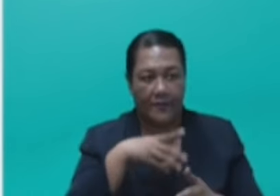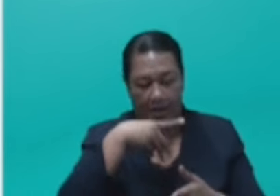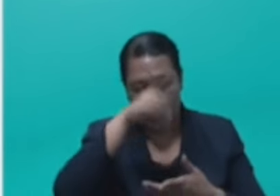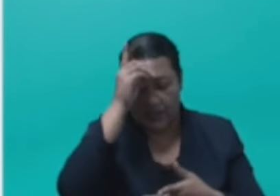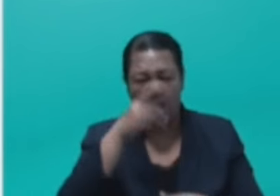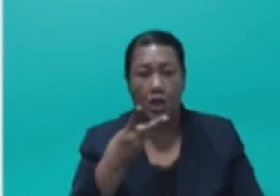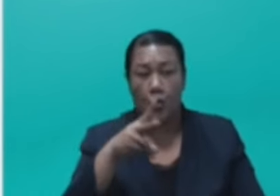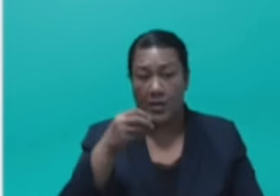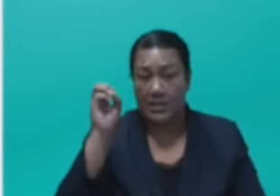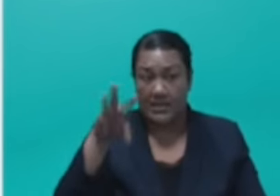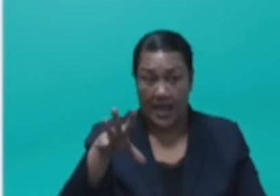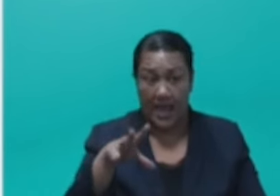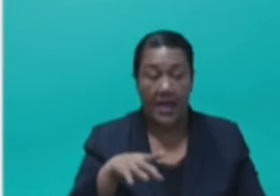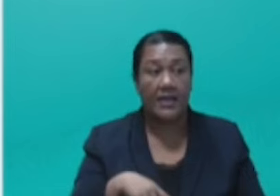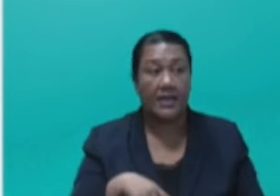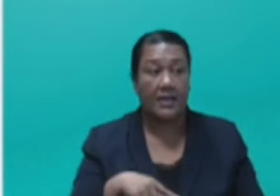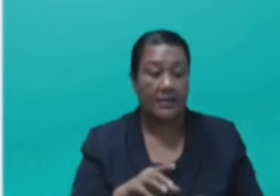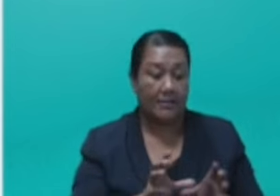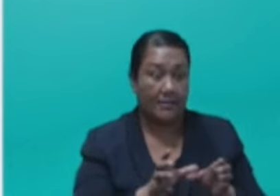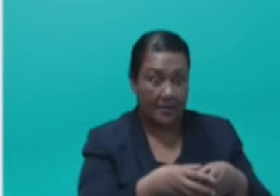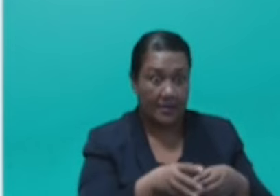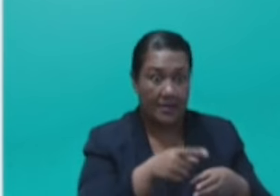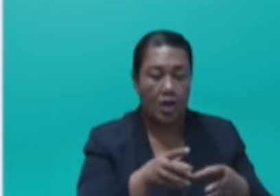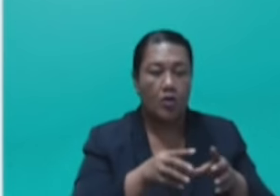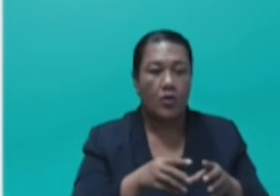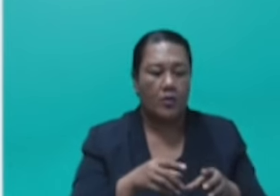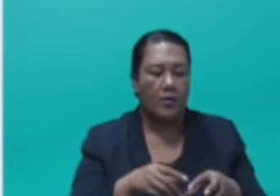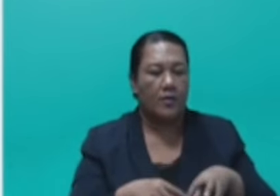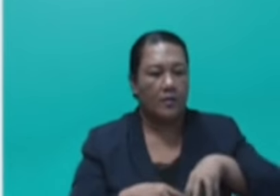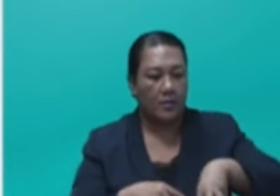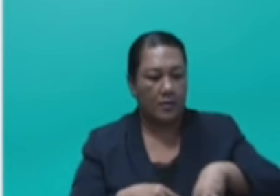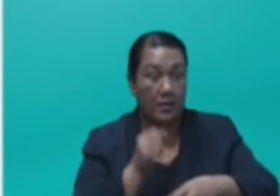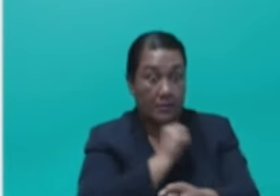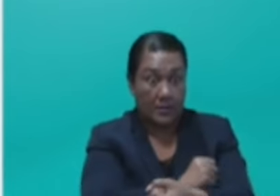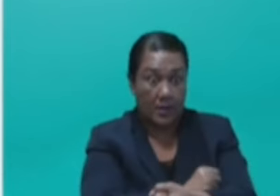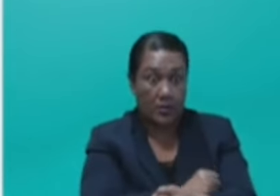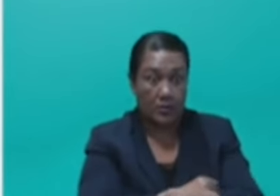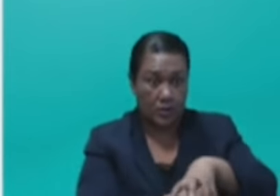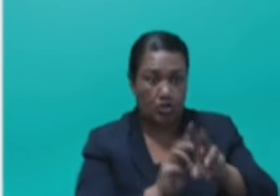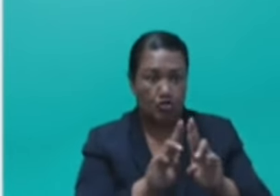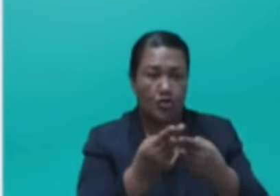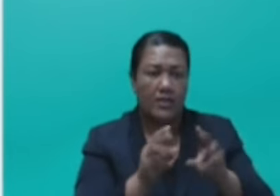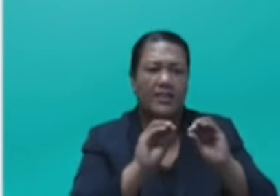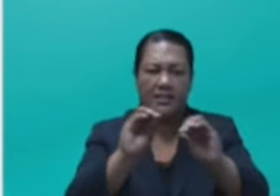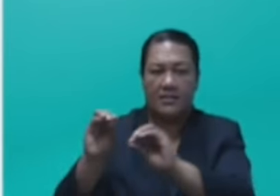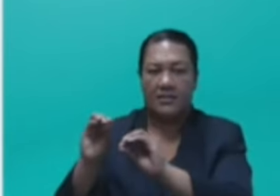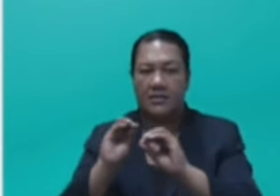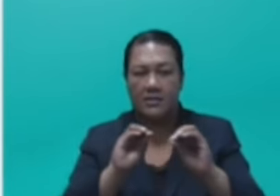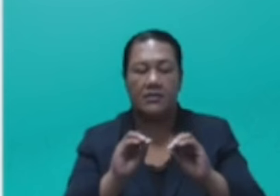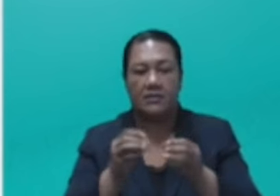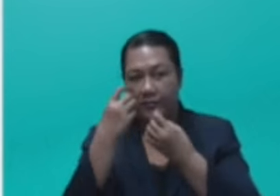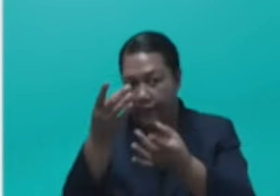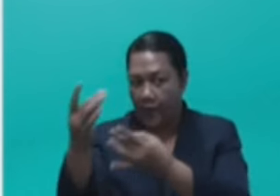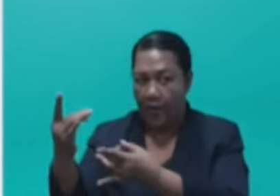Abuse Advisory Council has been providing training to teachers in schools and these trainings have been intensified